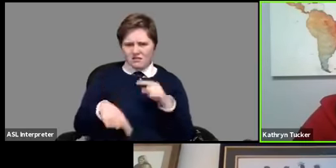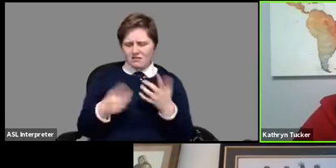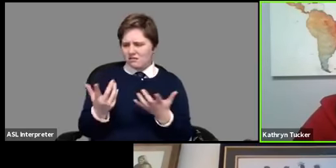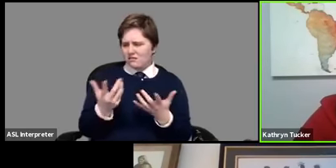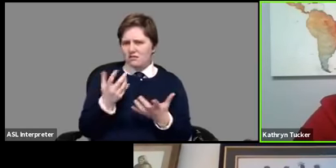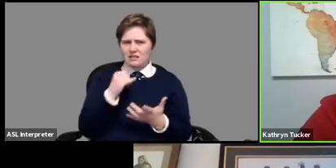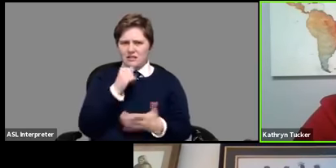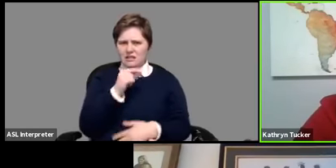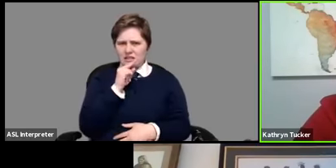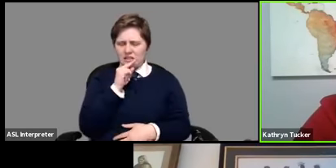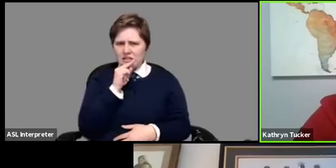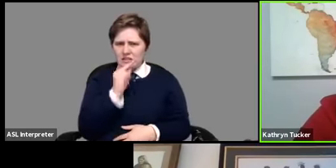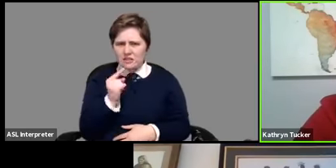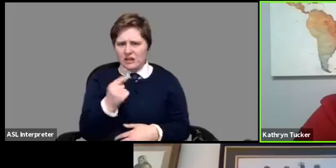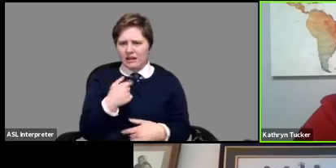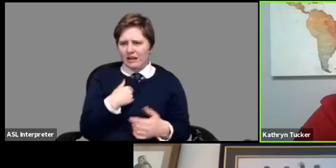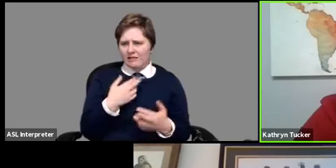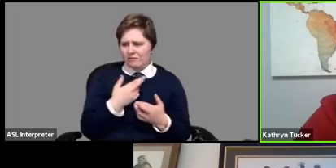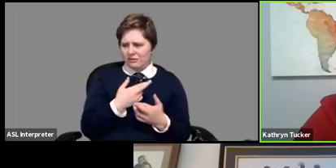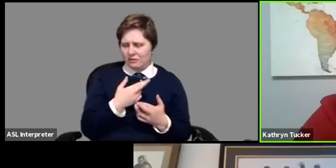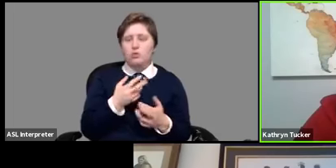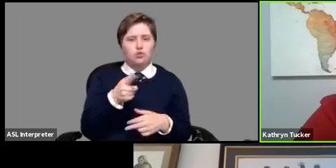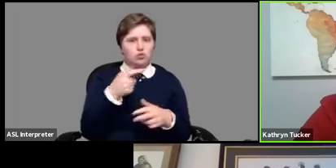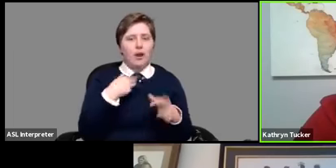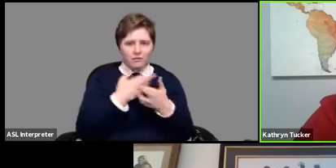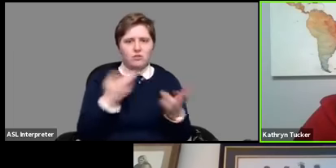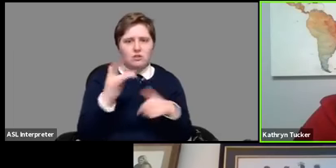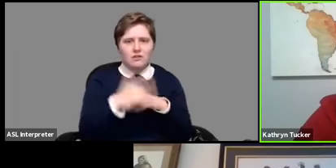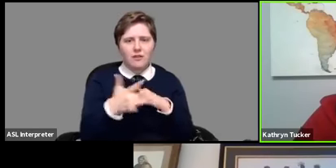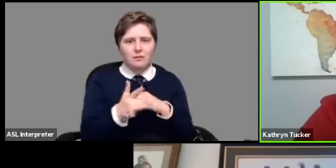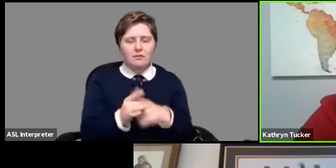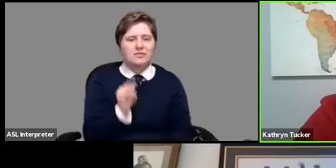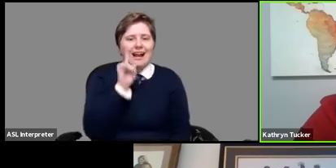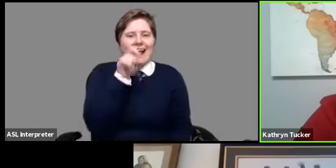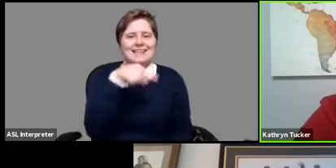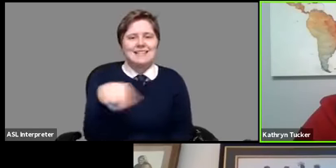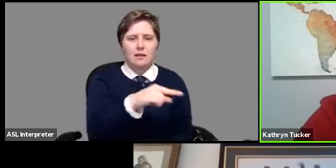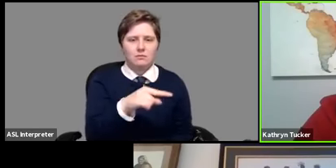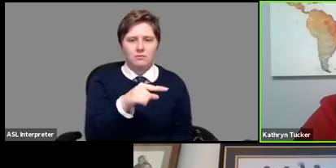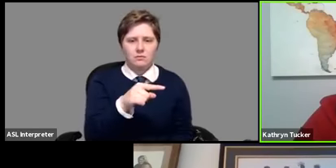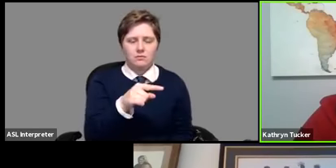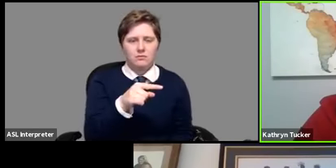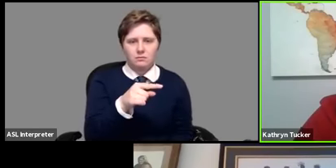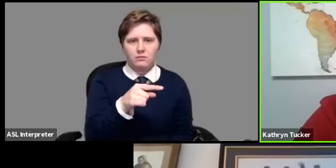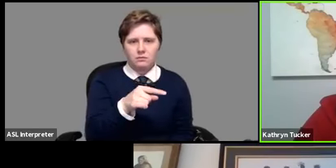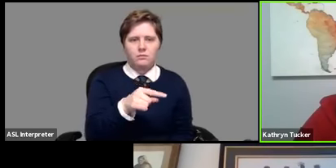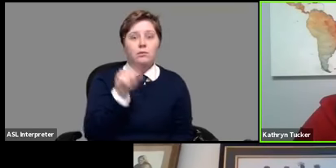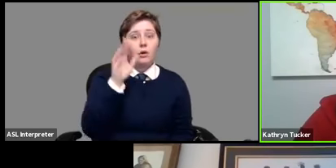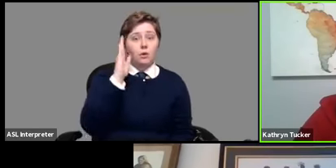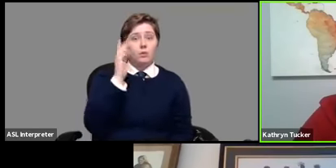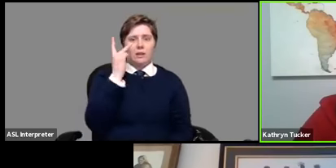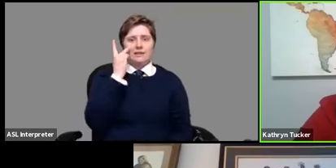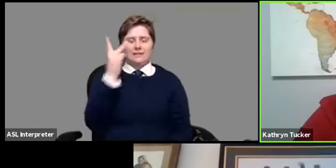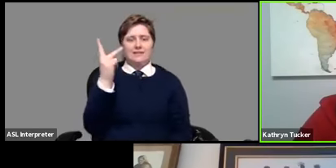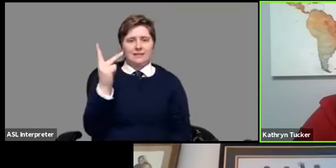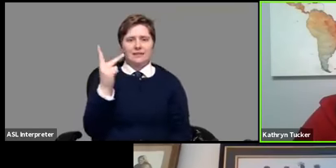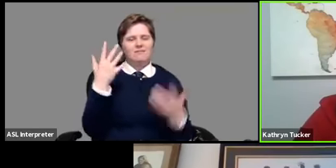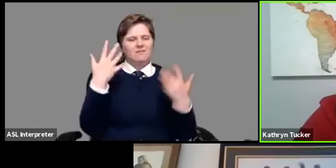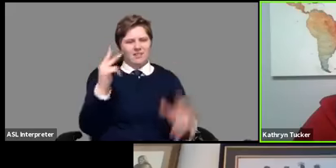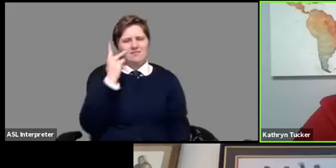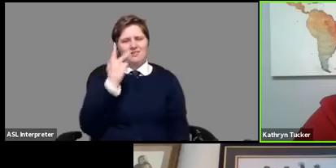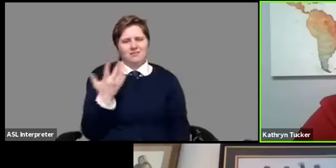sure you've got resources be sure to ask because you're going to see it and we've already seen it